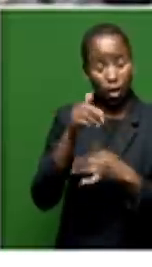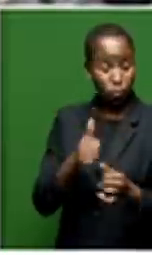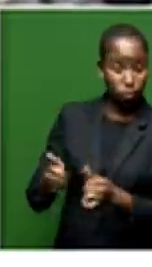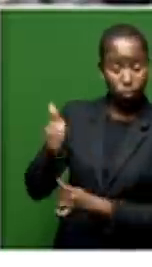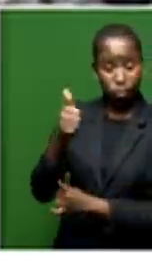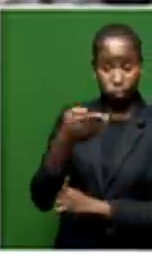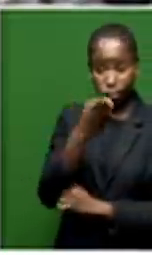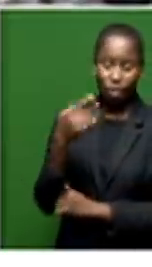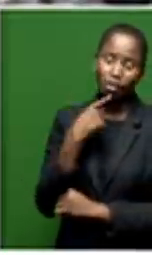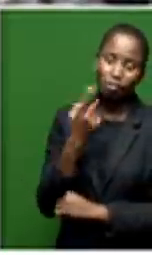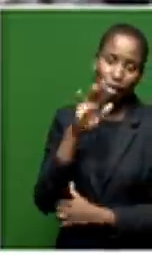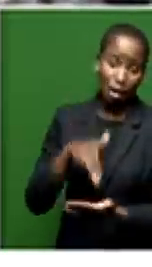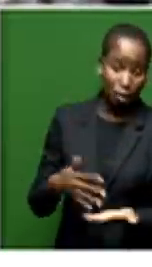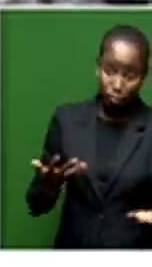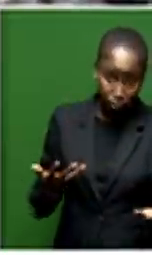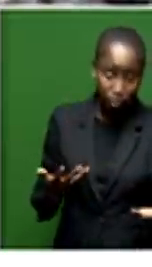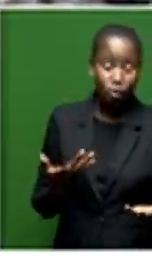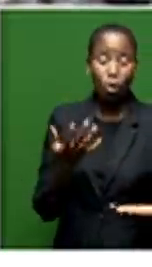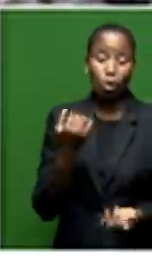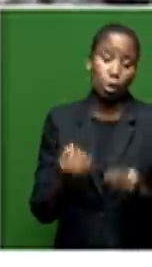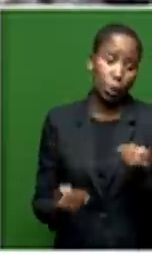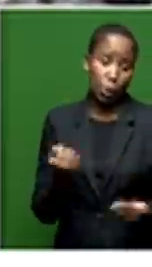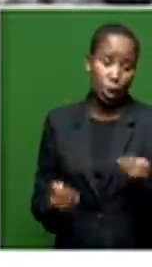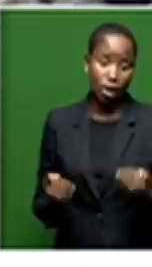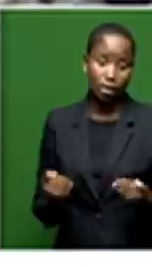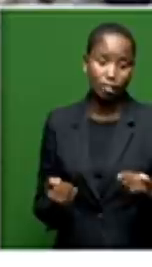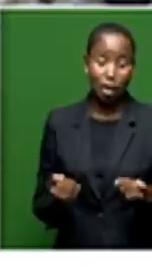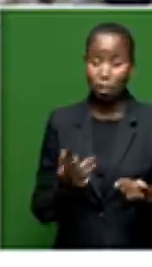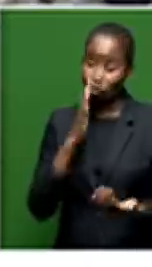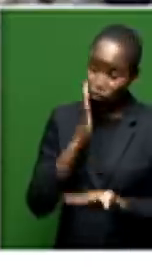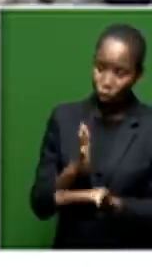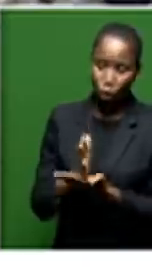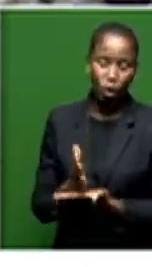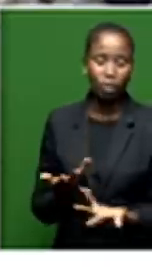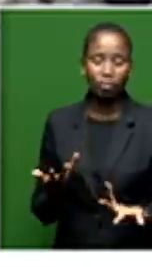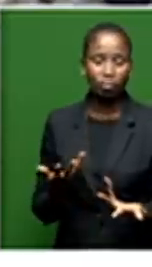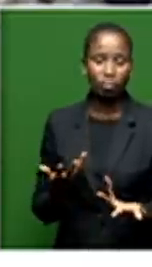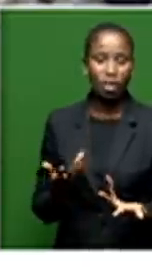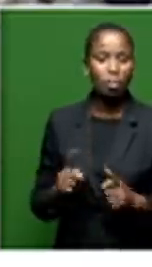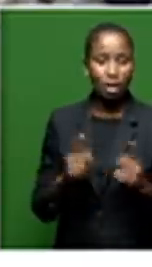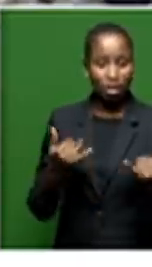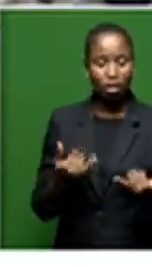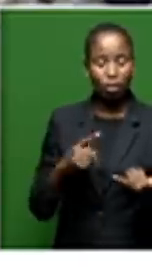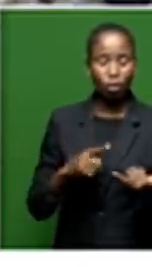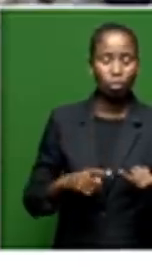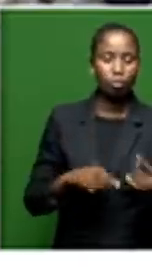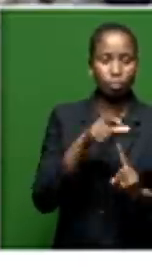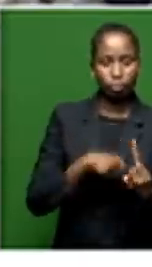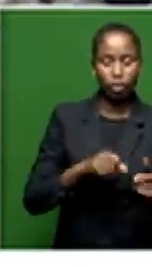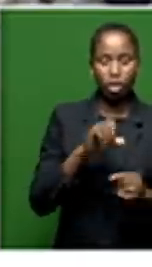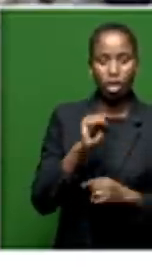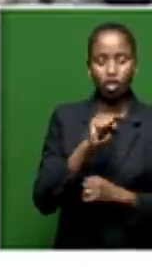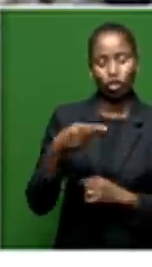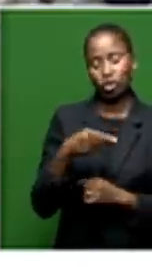not be making their way to the High Court for this pretrial is not a determination of the SG of the ANC who suspended